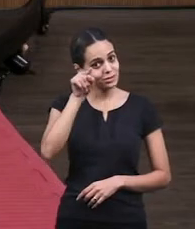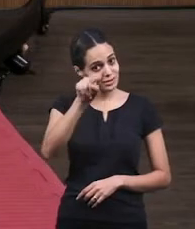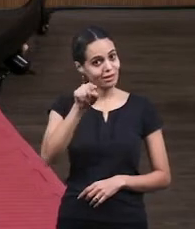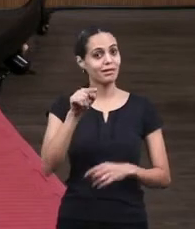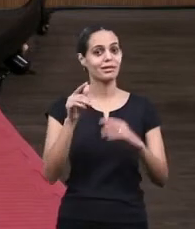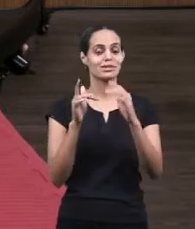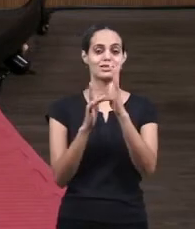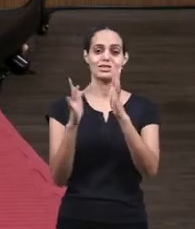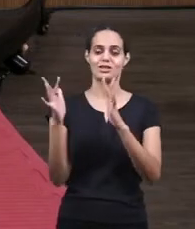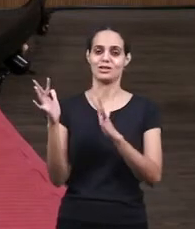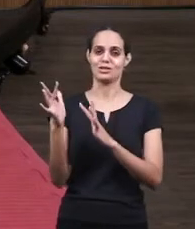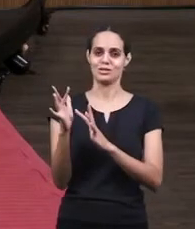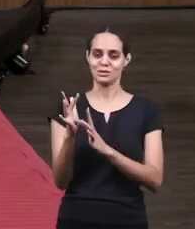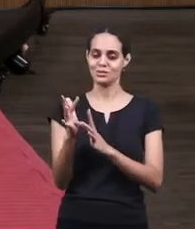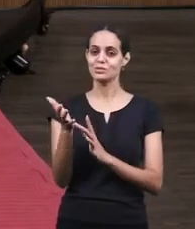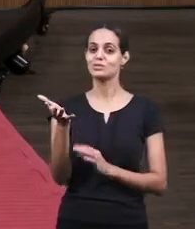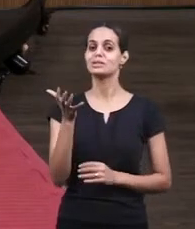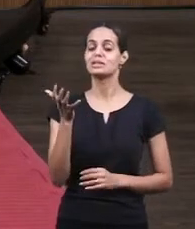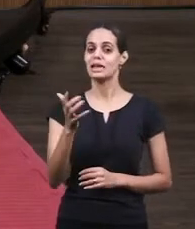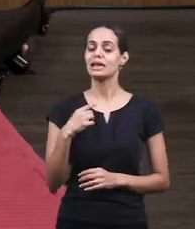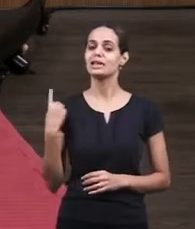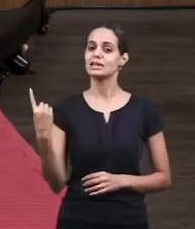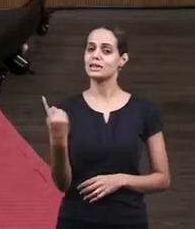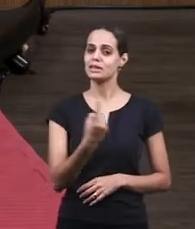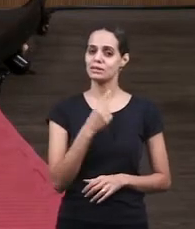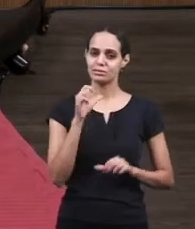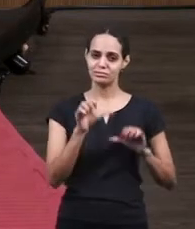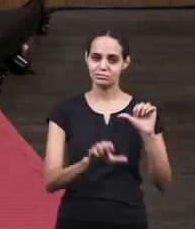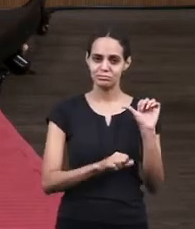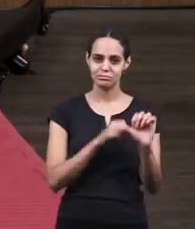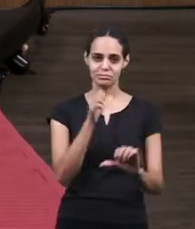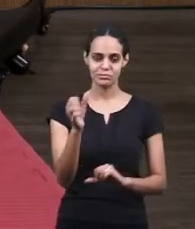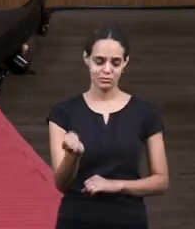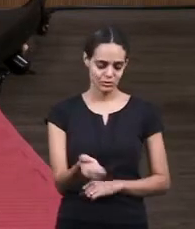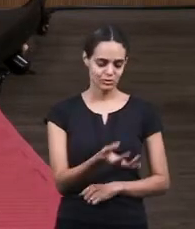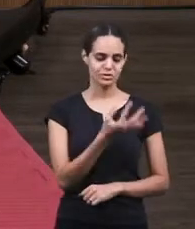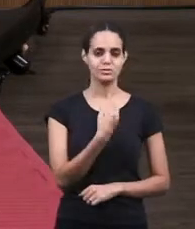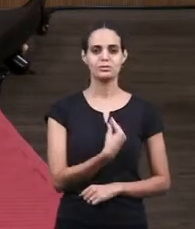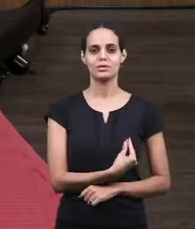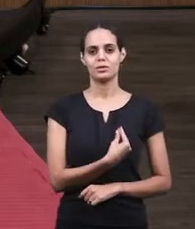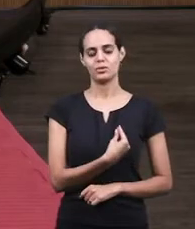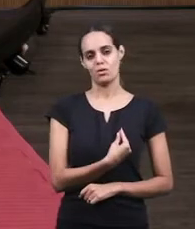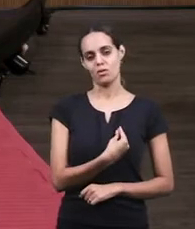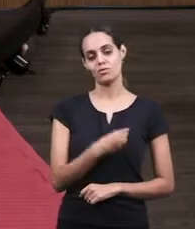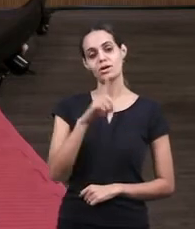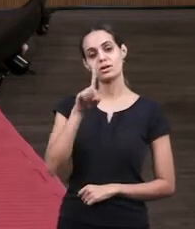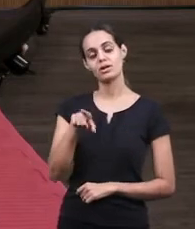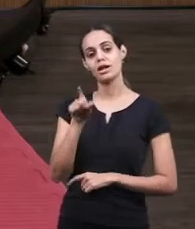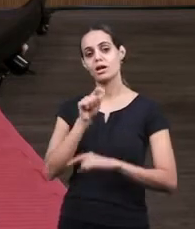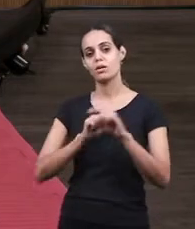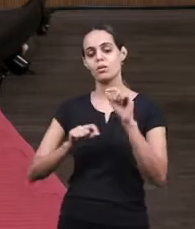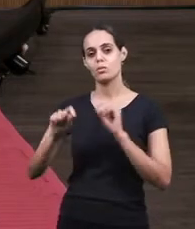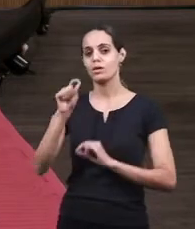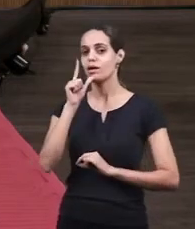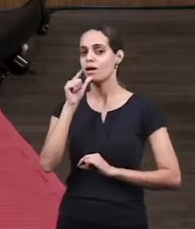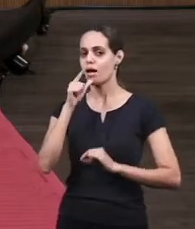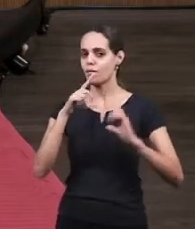wants us to be born again which is to be born by the water and the spirit